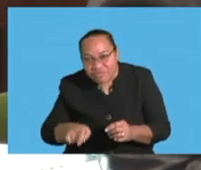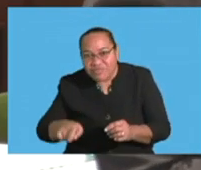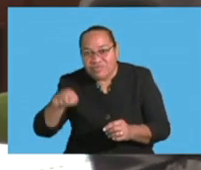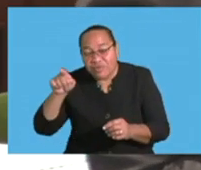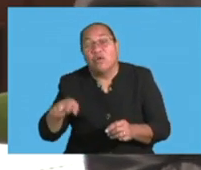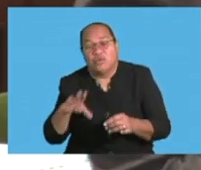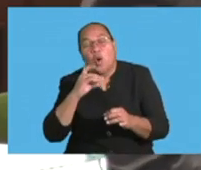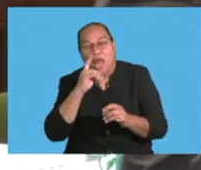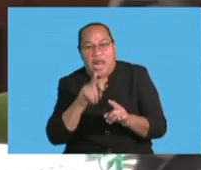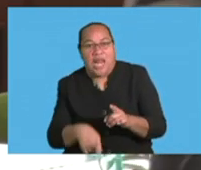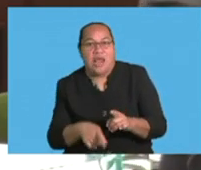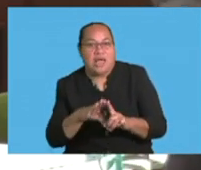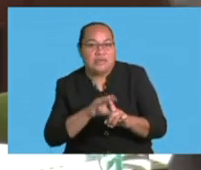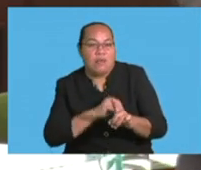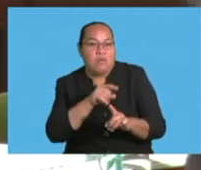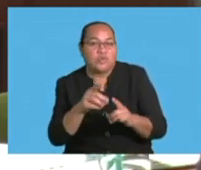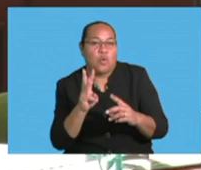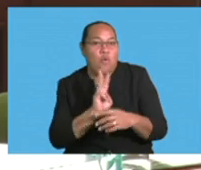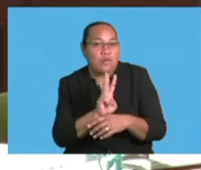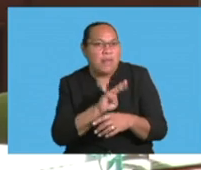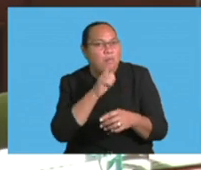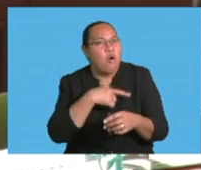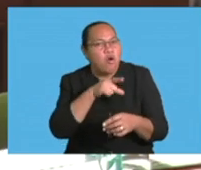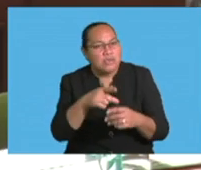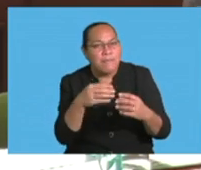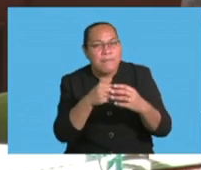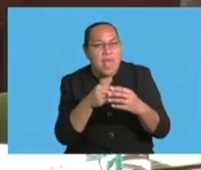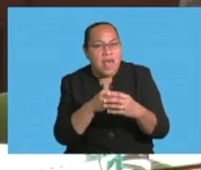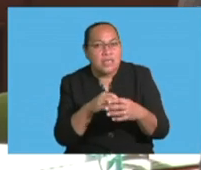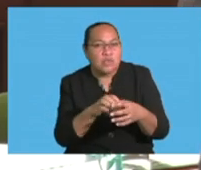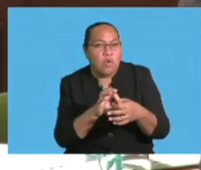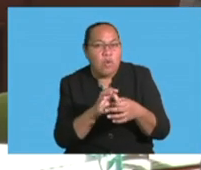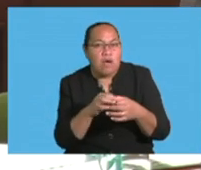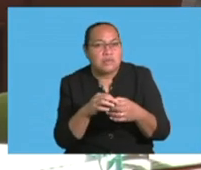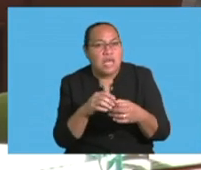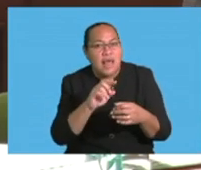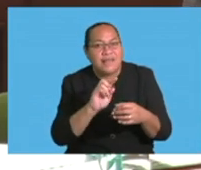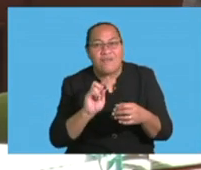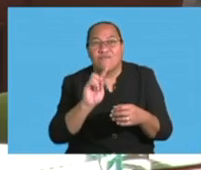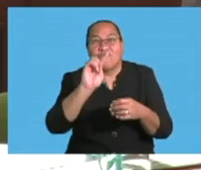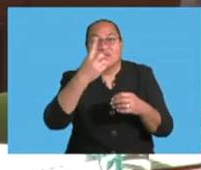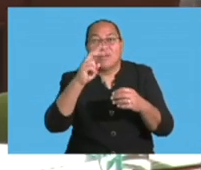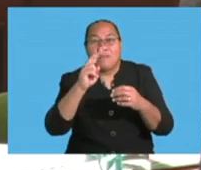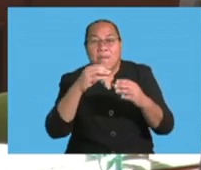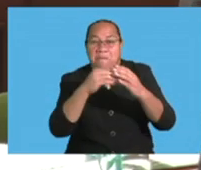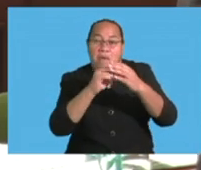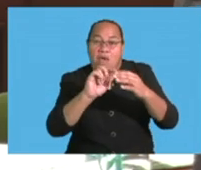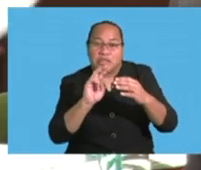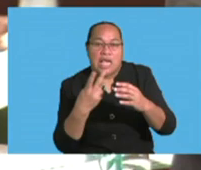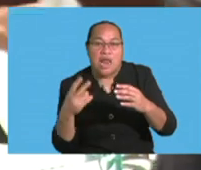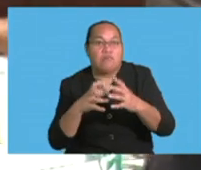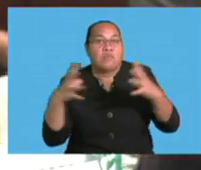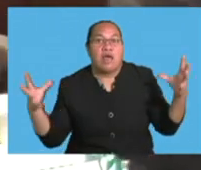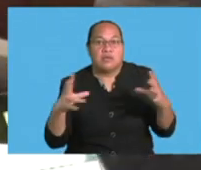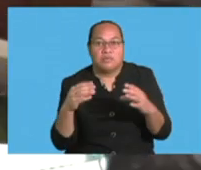like Westpac, which is actually holds the second largest number of, second largest bank in Fiji vis-a-vis its portfolio,